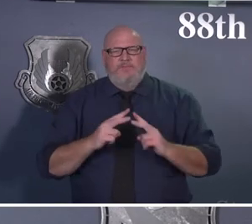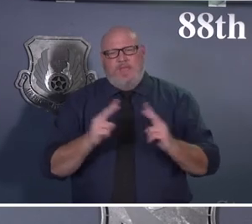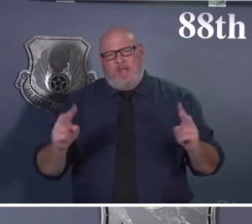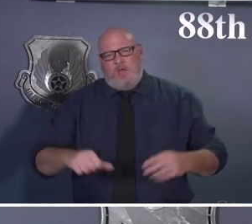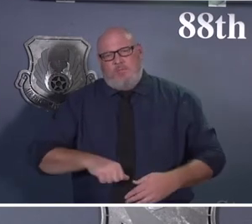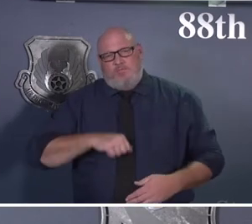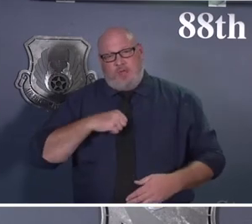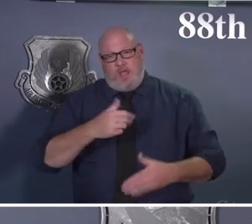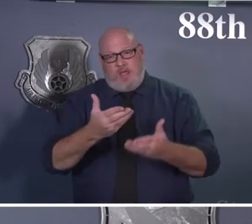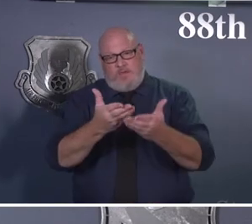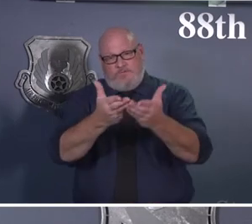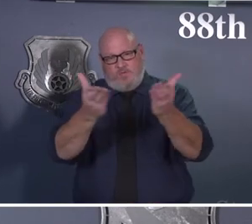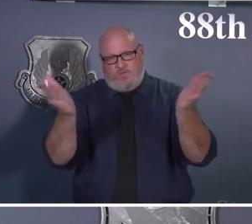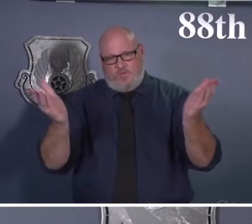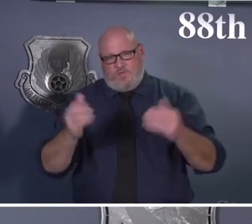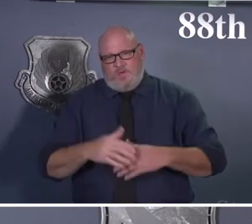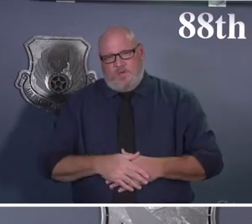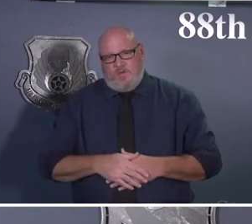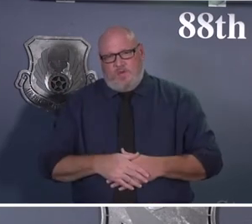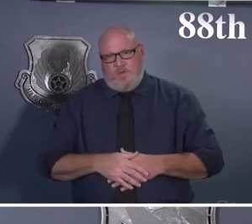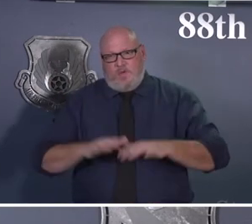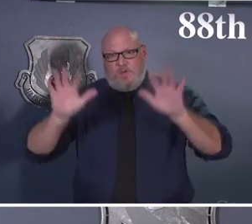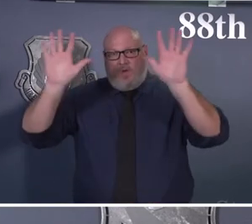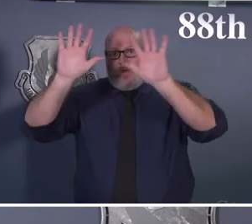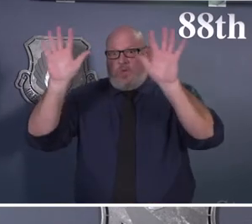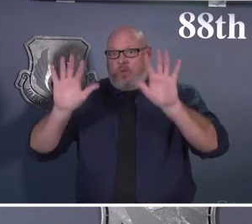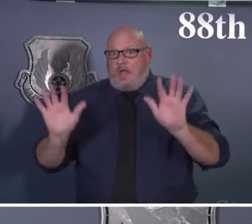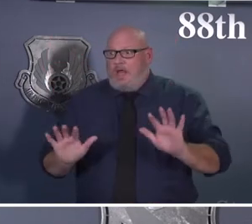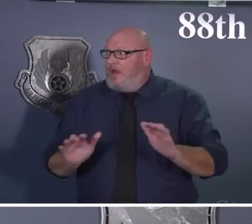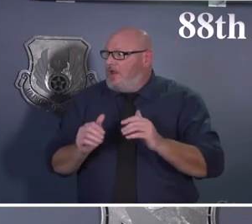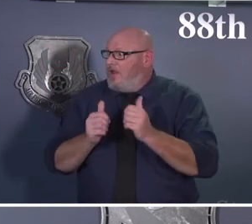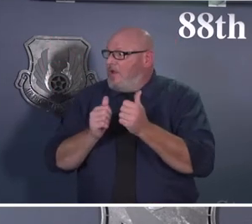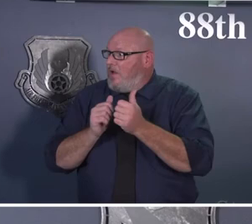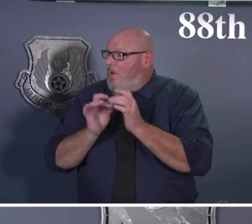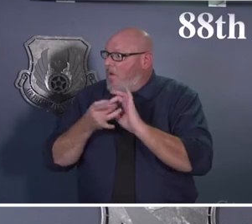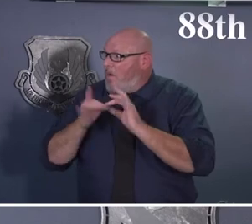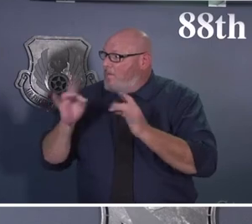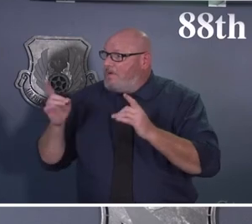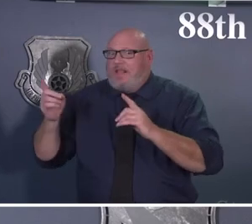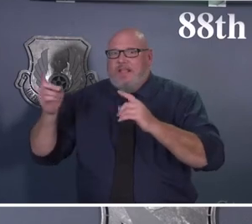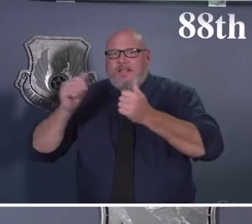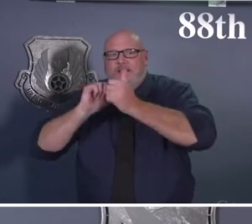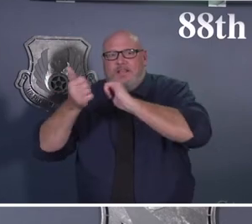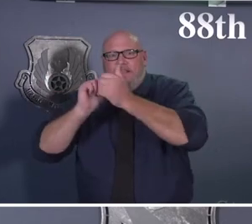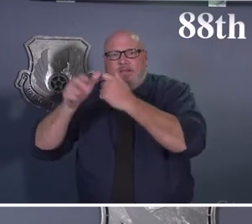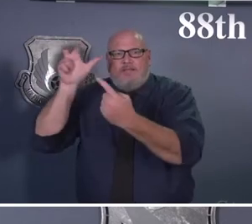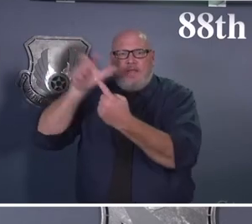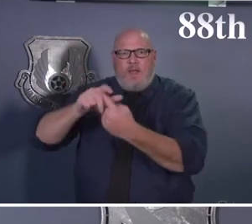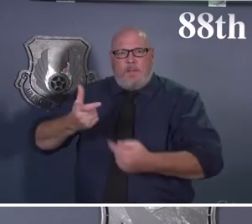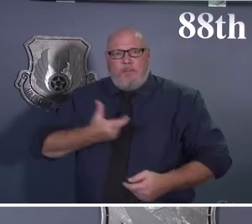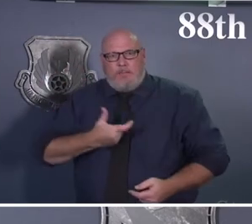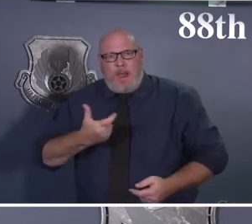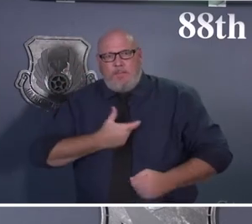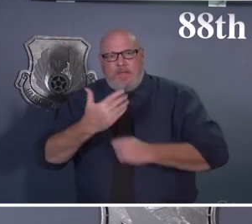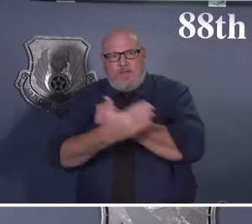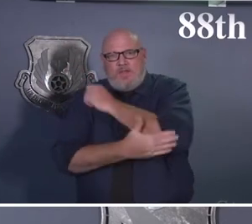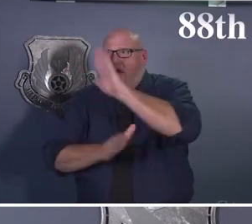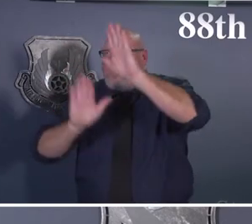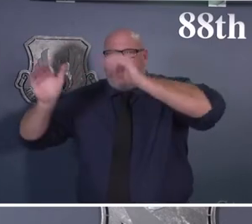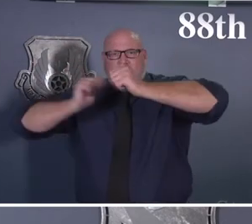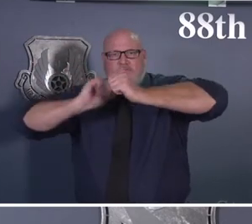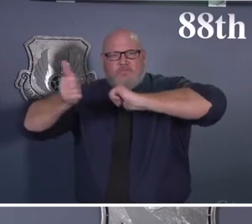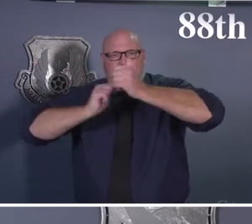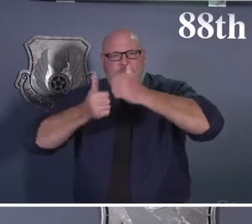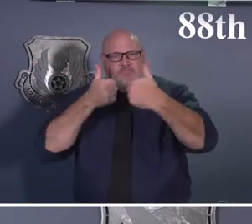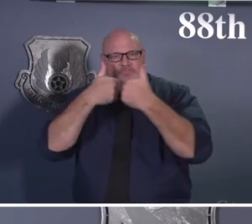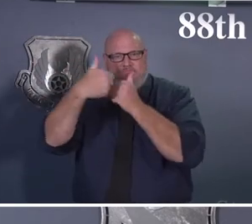we're watching the Winter Olympics right now. We're seeing a lot of great athletes compete representing their countries. I'm proud of the athletes, the all